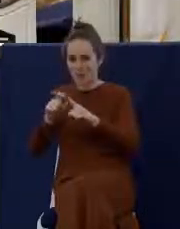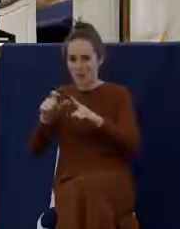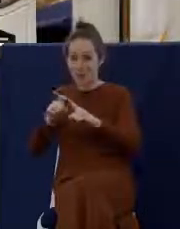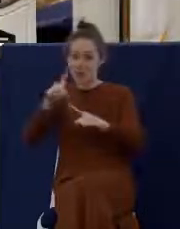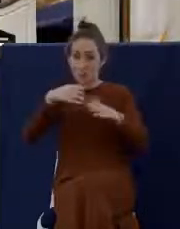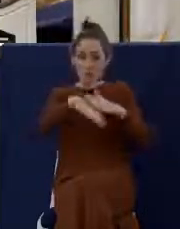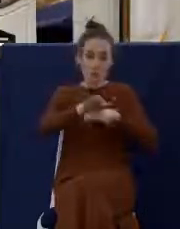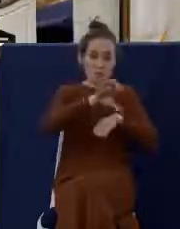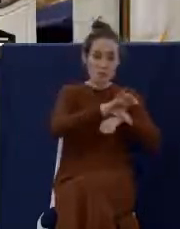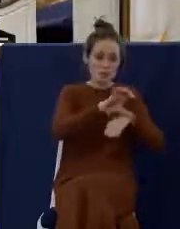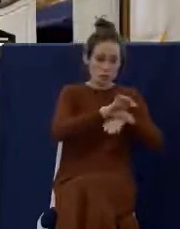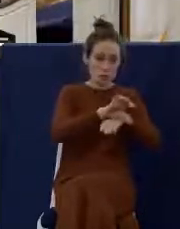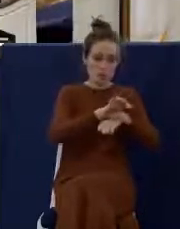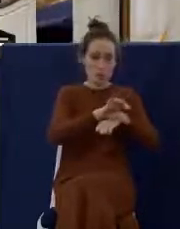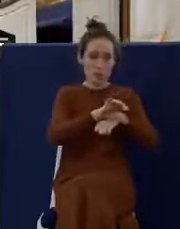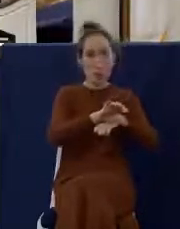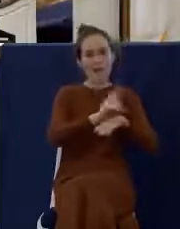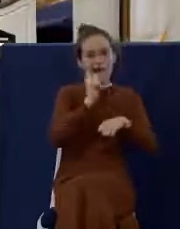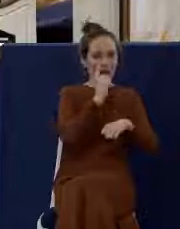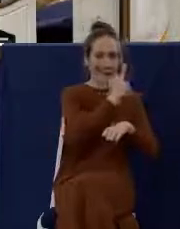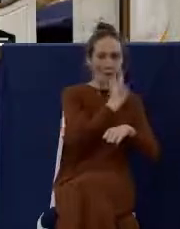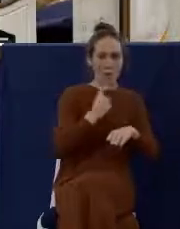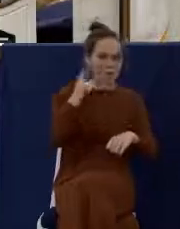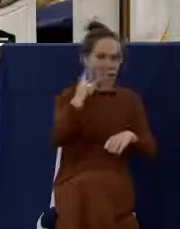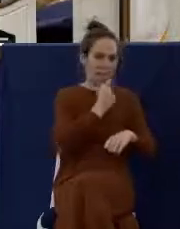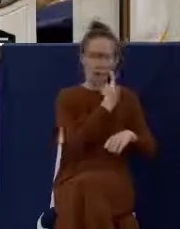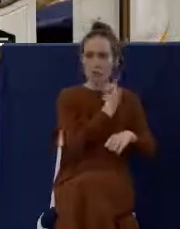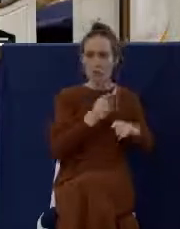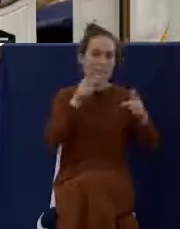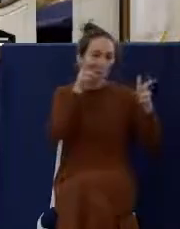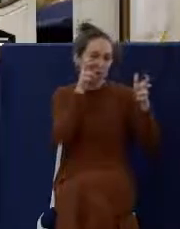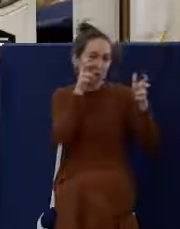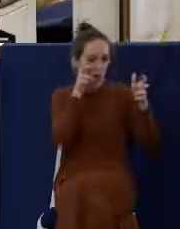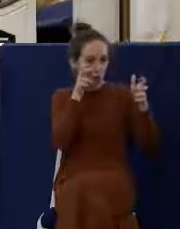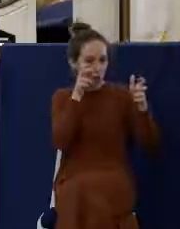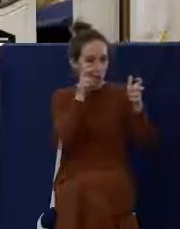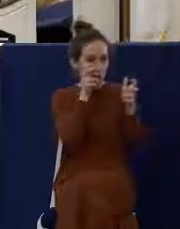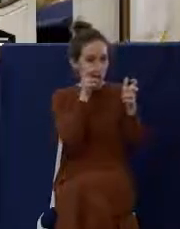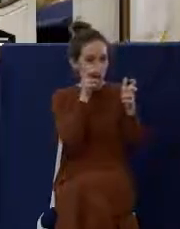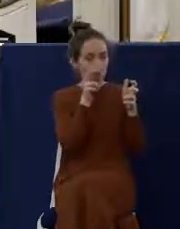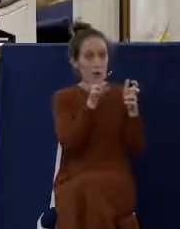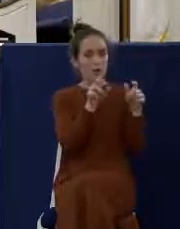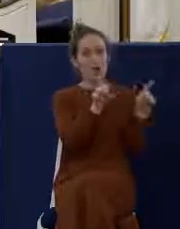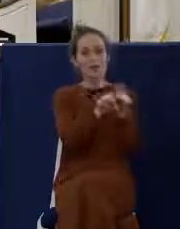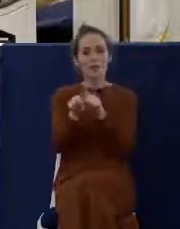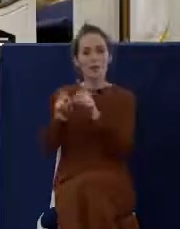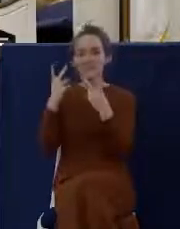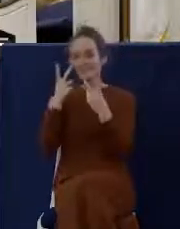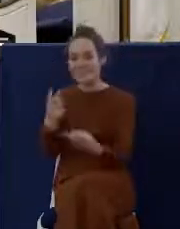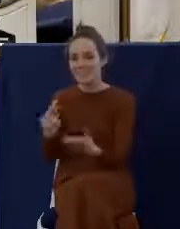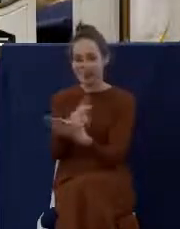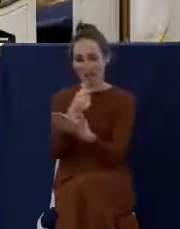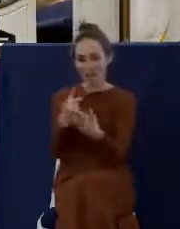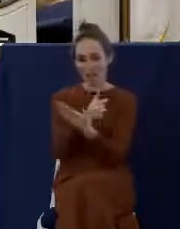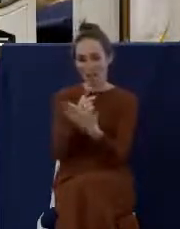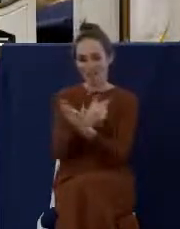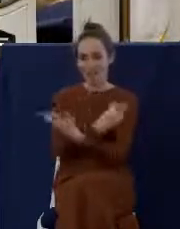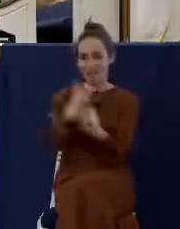preached with your ears, whenever we come together for the Lord's Supper, we kind of see the gospel visually.